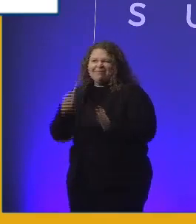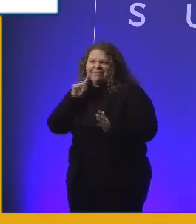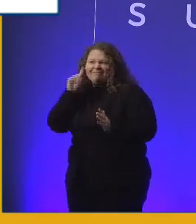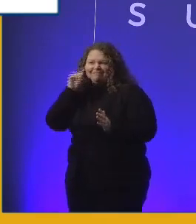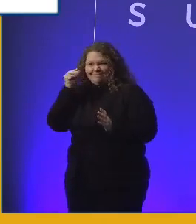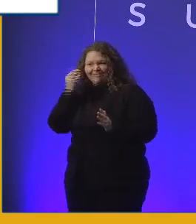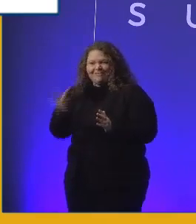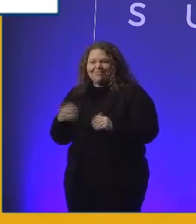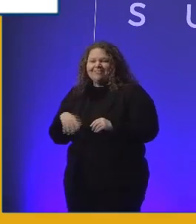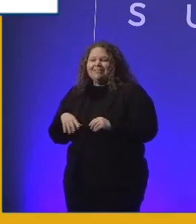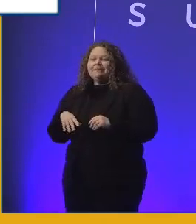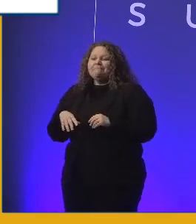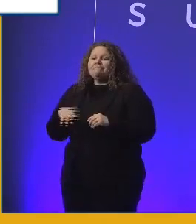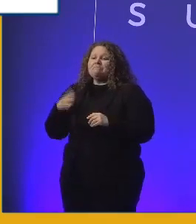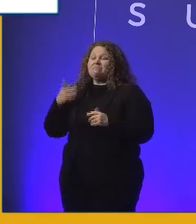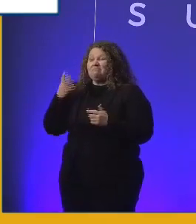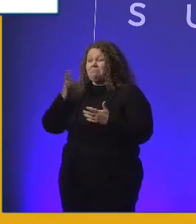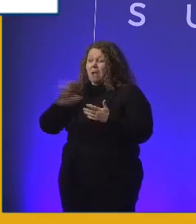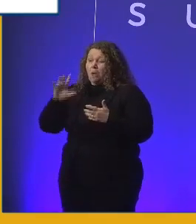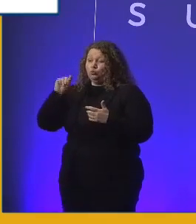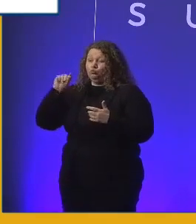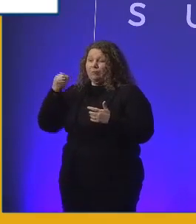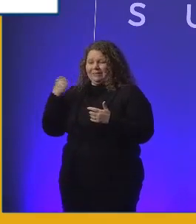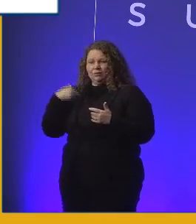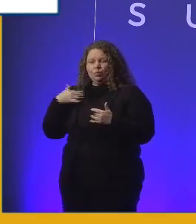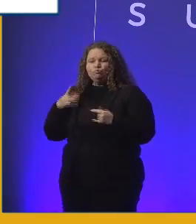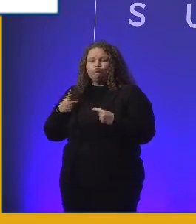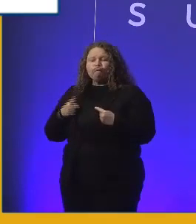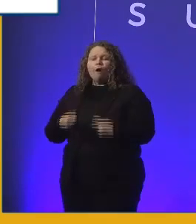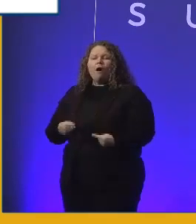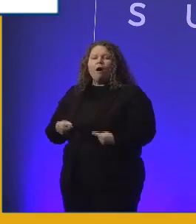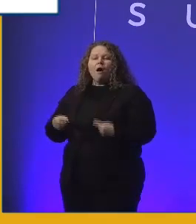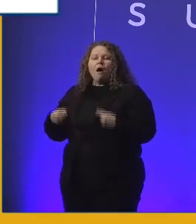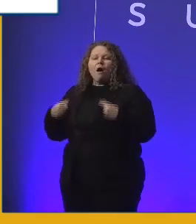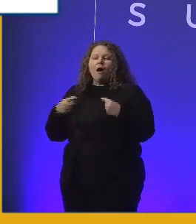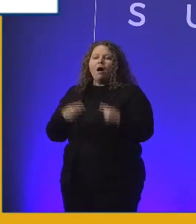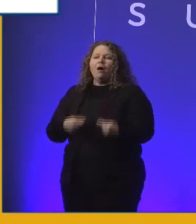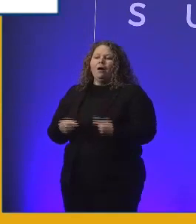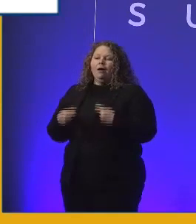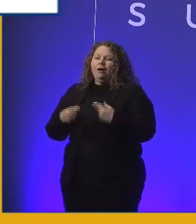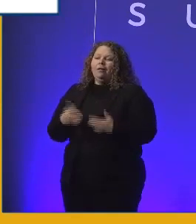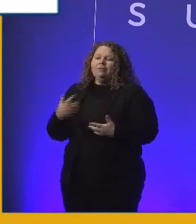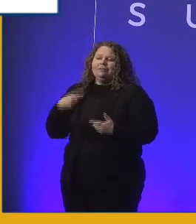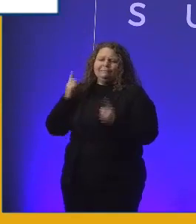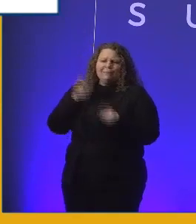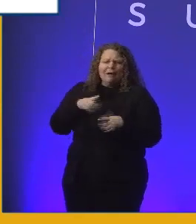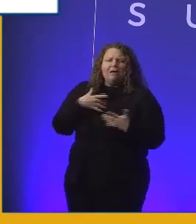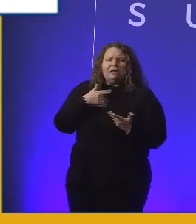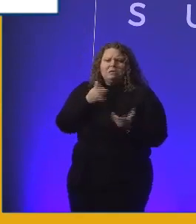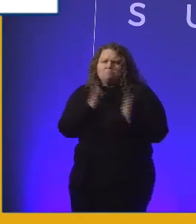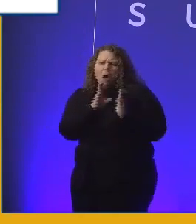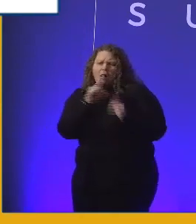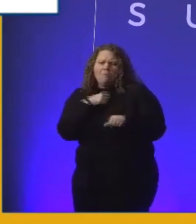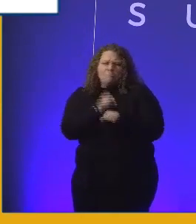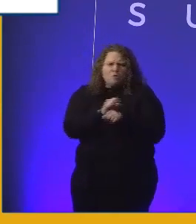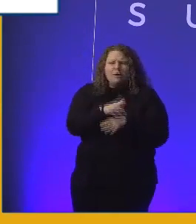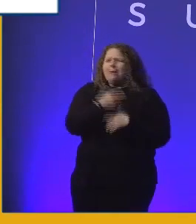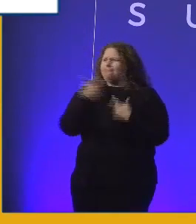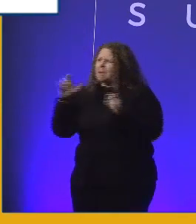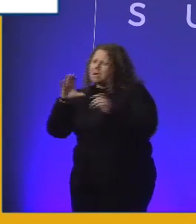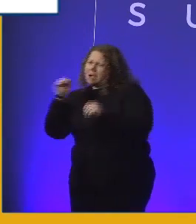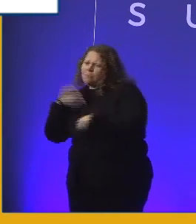was pretty struggling. So as I went to small companies, big companies, in that boom and bust era,